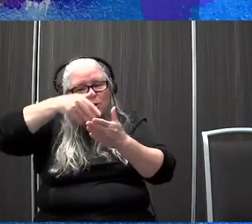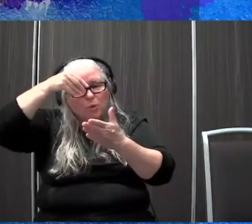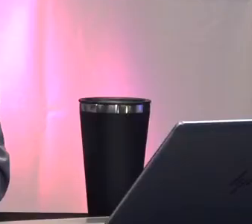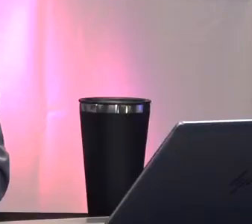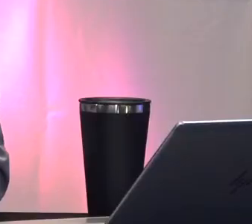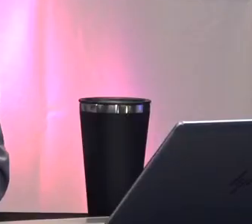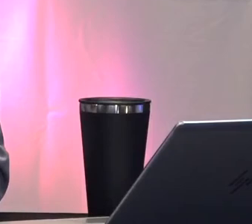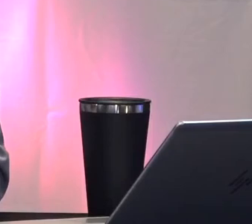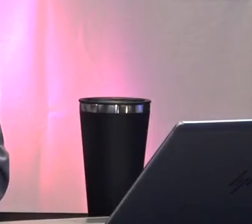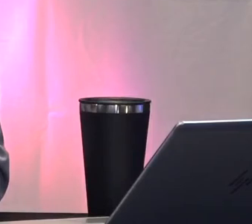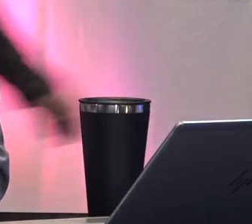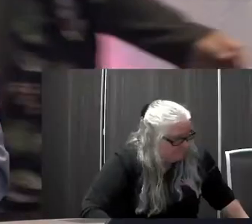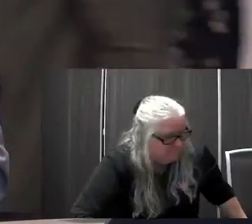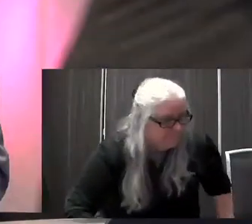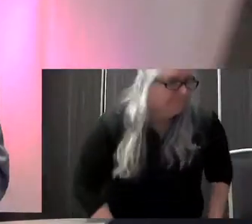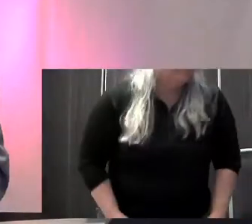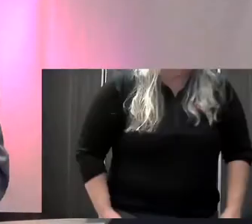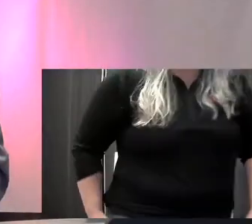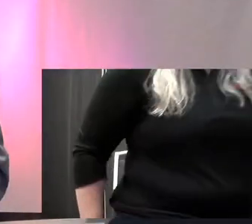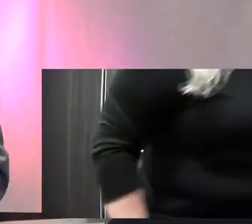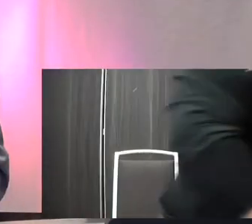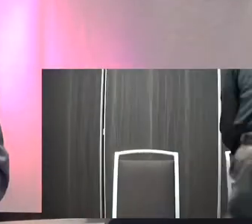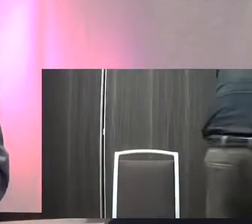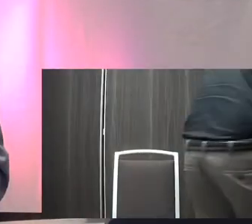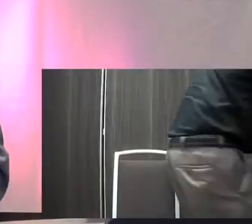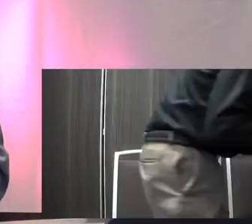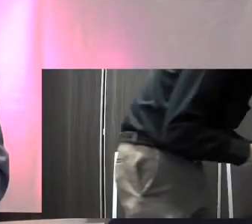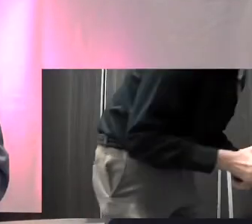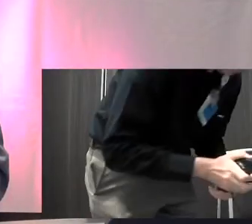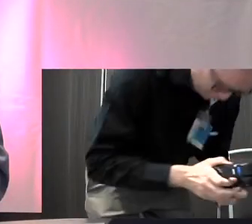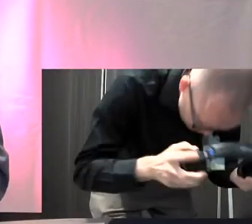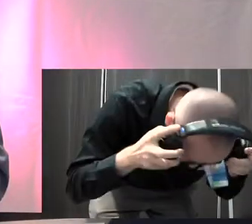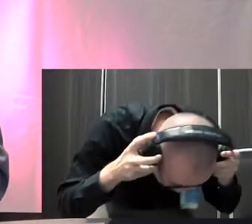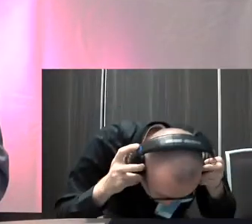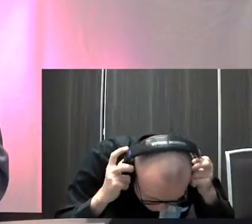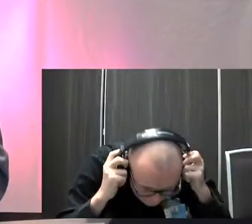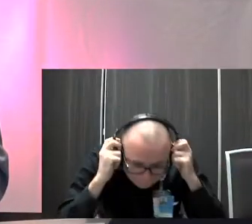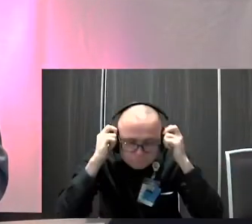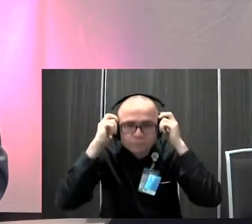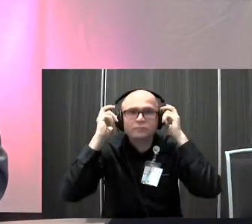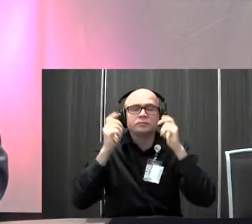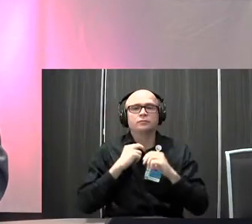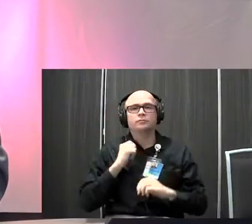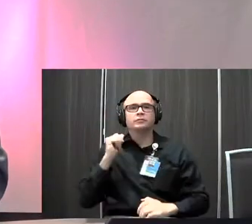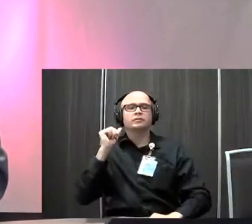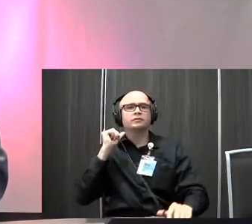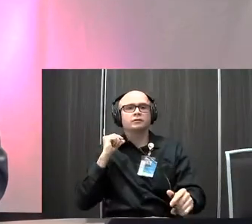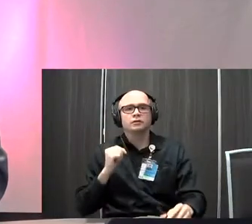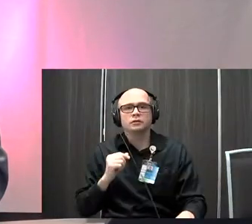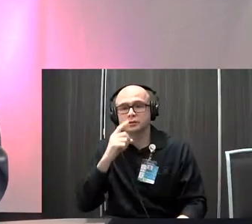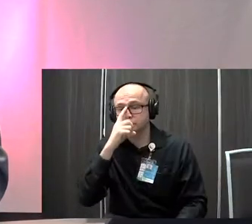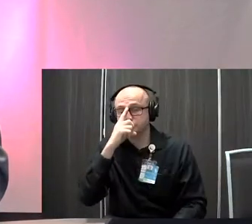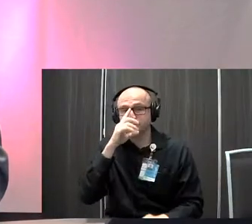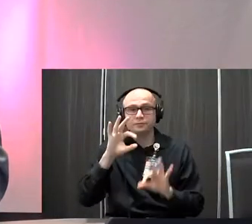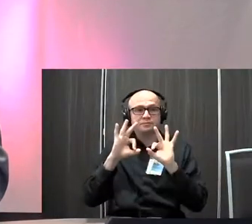Thanks, Fee. So one of the questions that popped into my head was that, well, some of the feedback we've gotten from our families